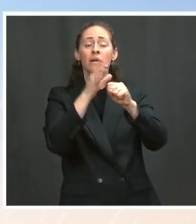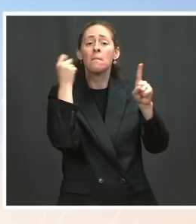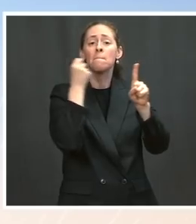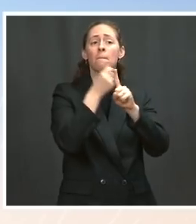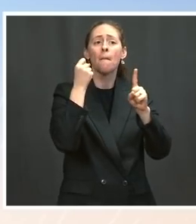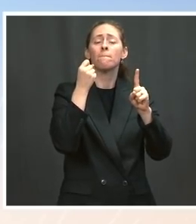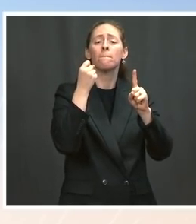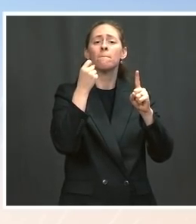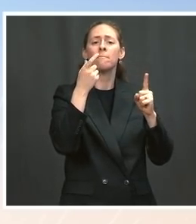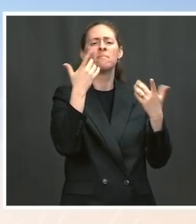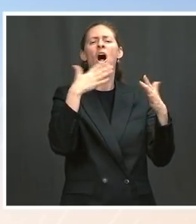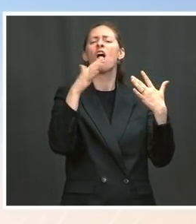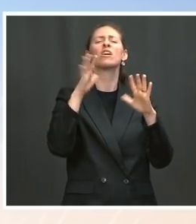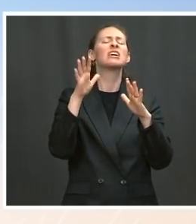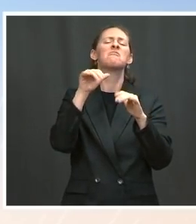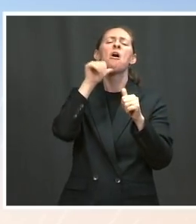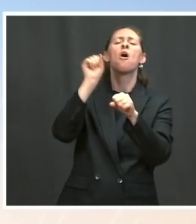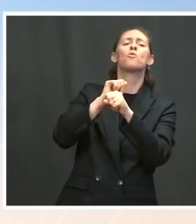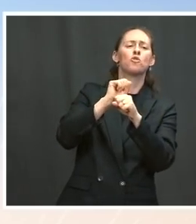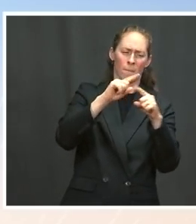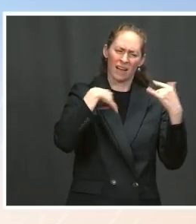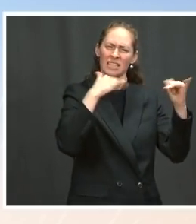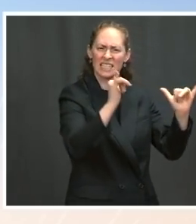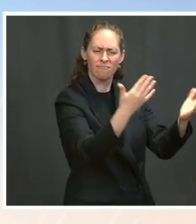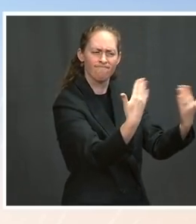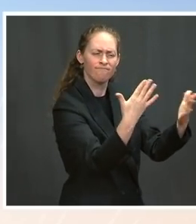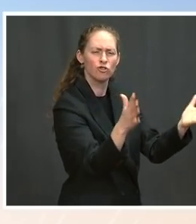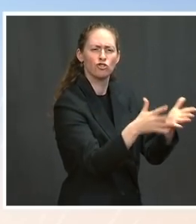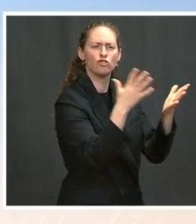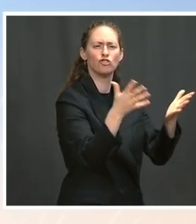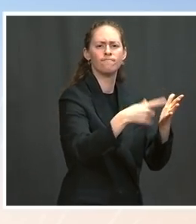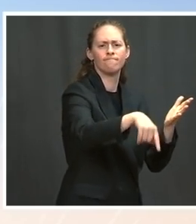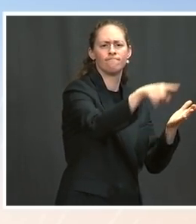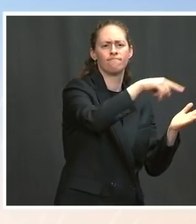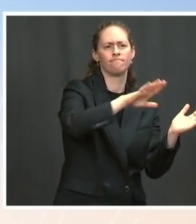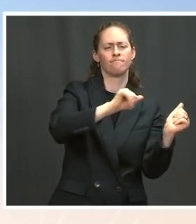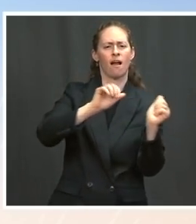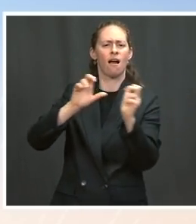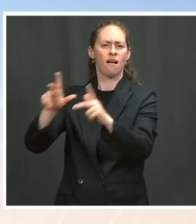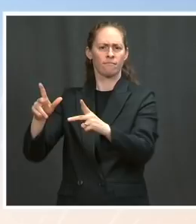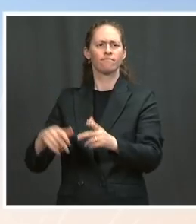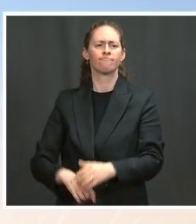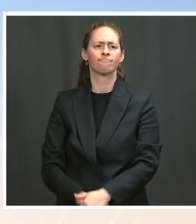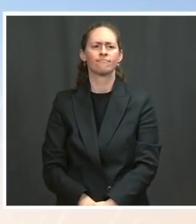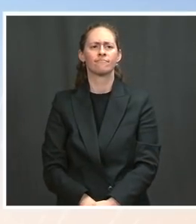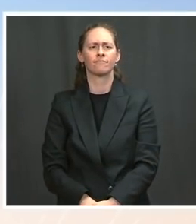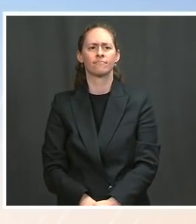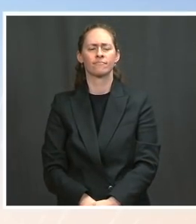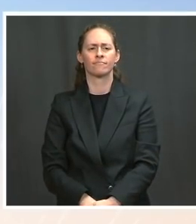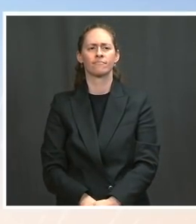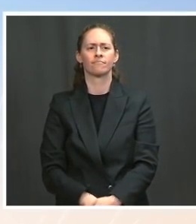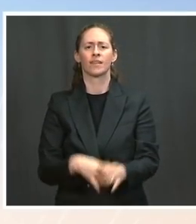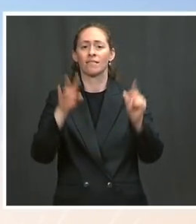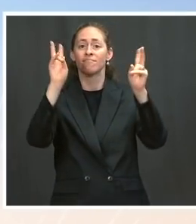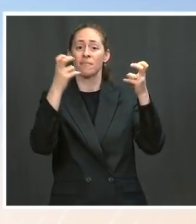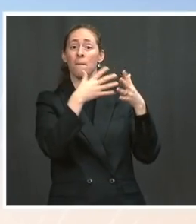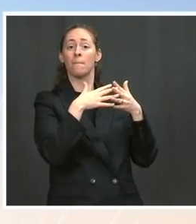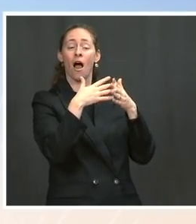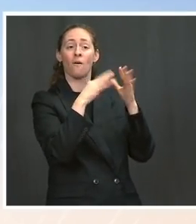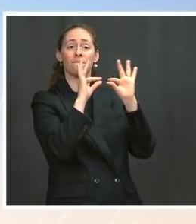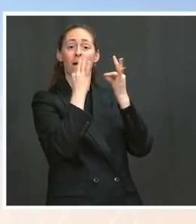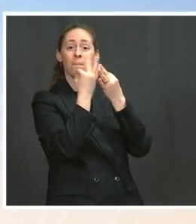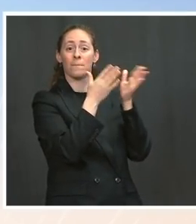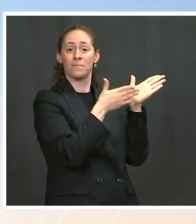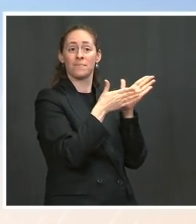Biden proposed the American Families Plan. The plan offers up to $8,000 to pay for childcare